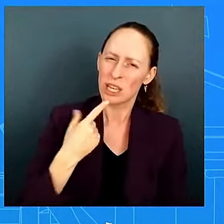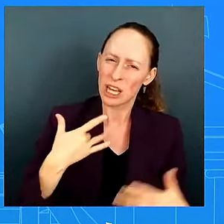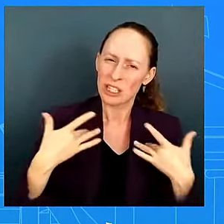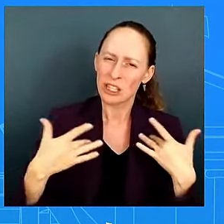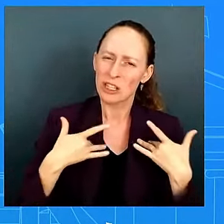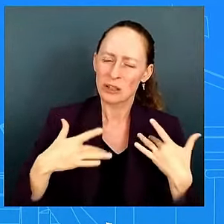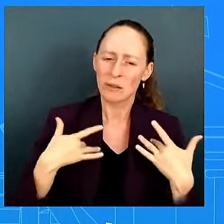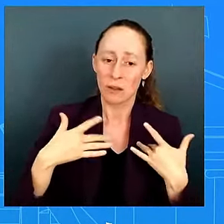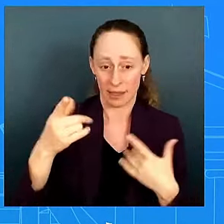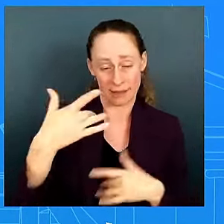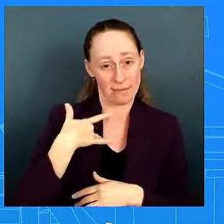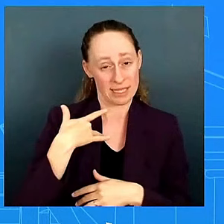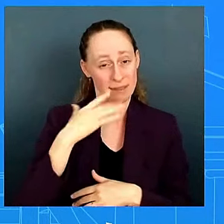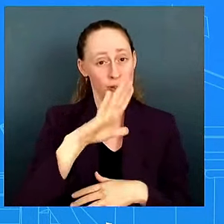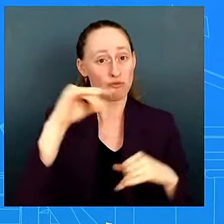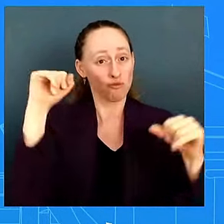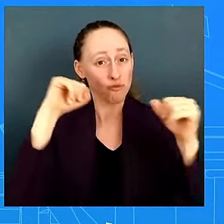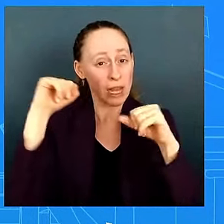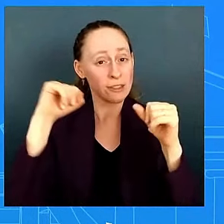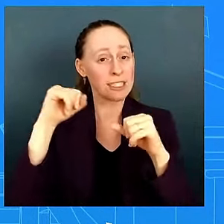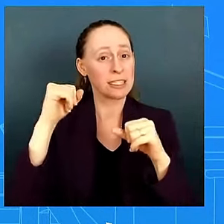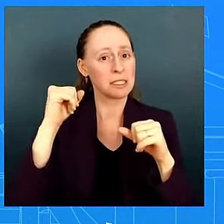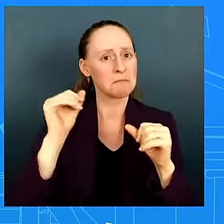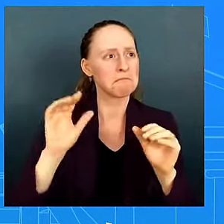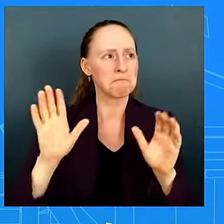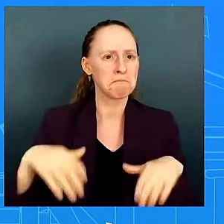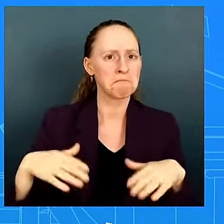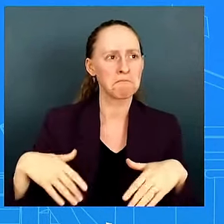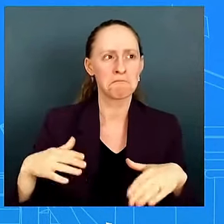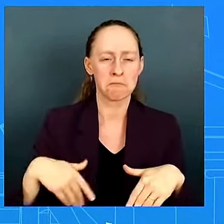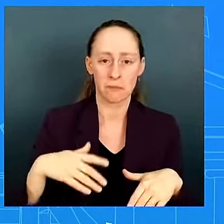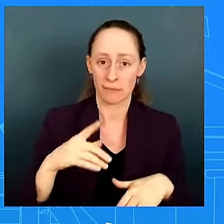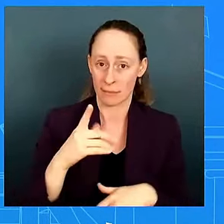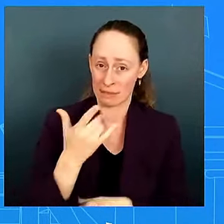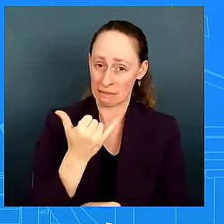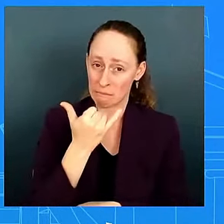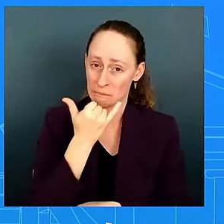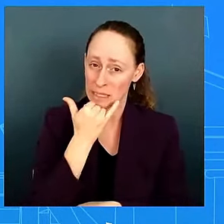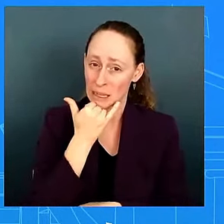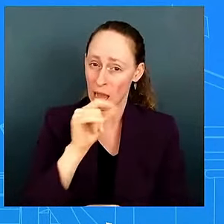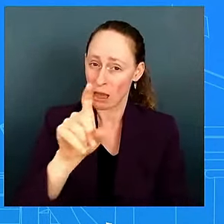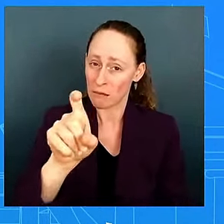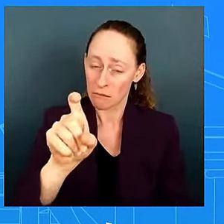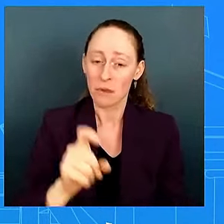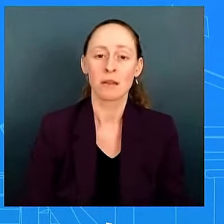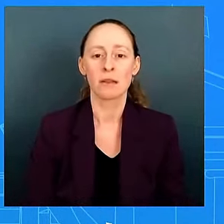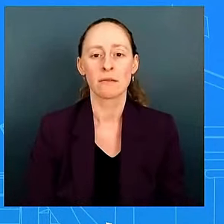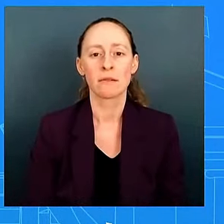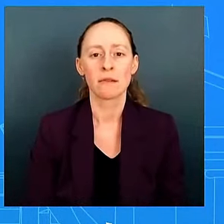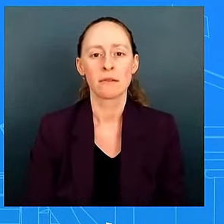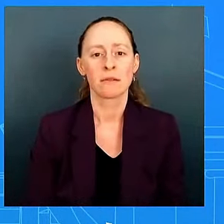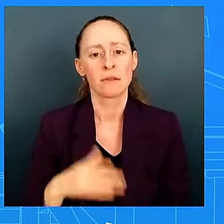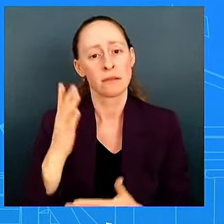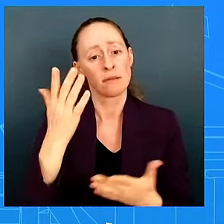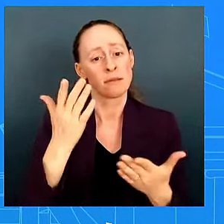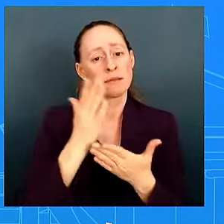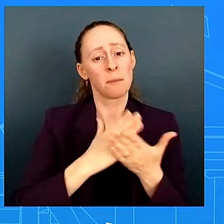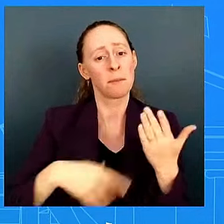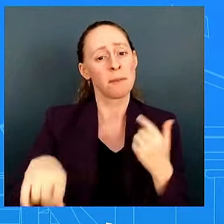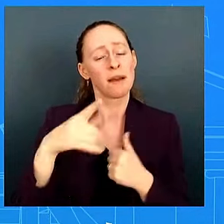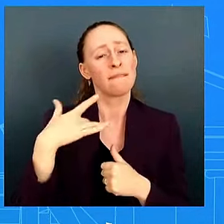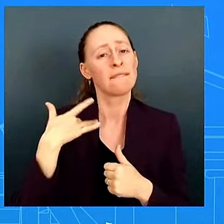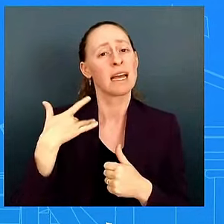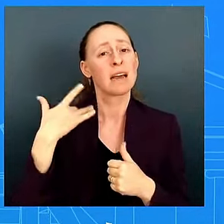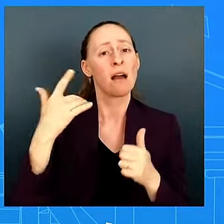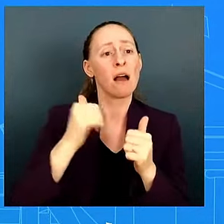know what you would say to folks who who think it's arrogant whether or not to be either changes towards that strategy or with some of the personnel around the president